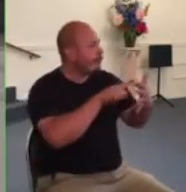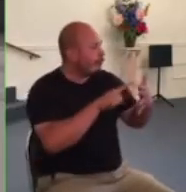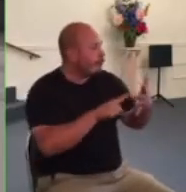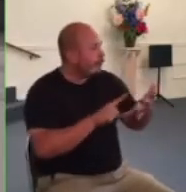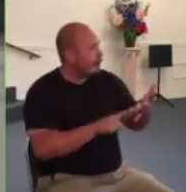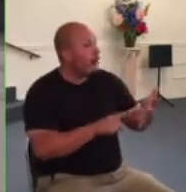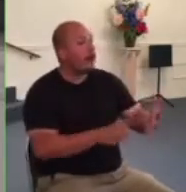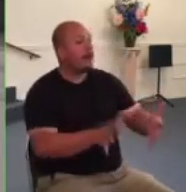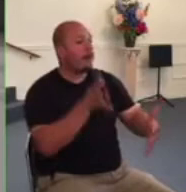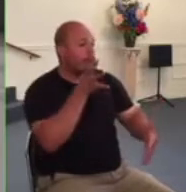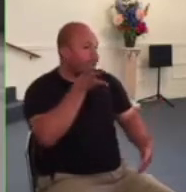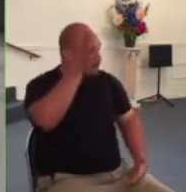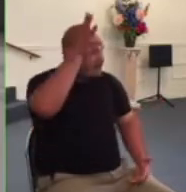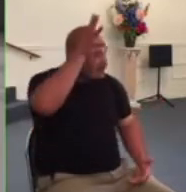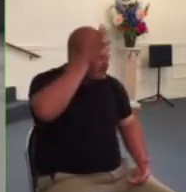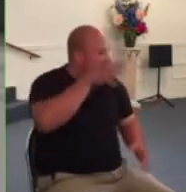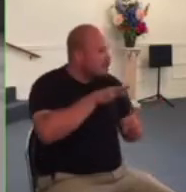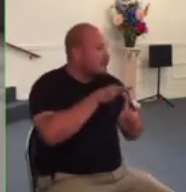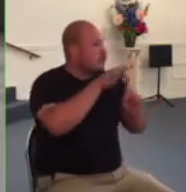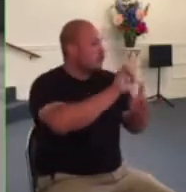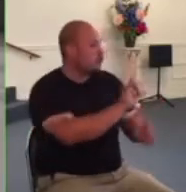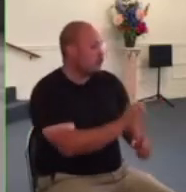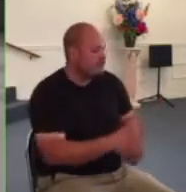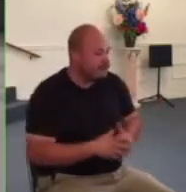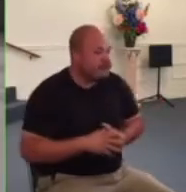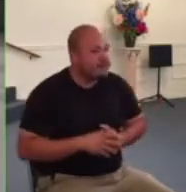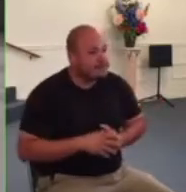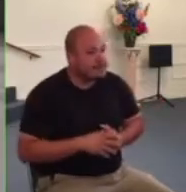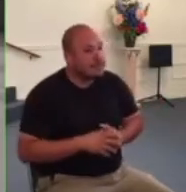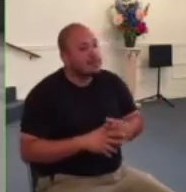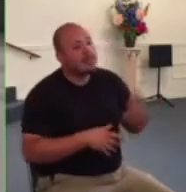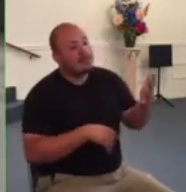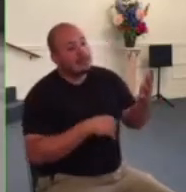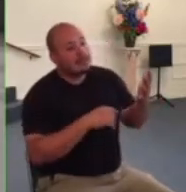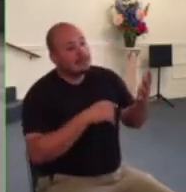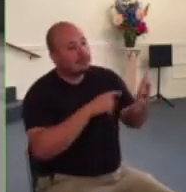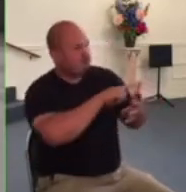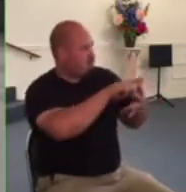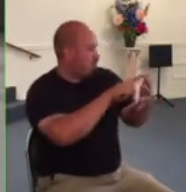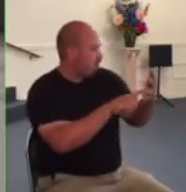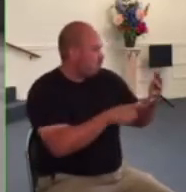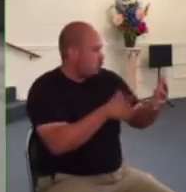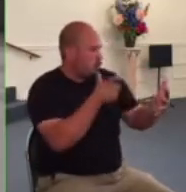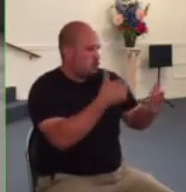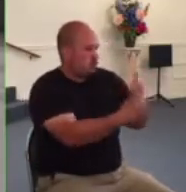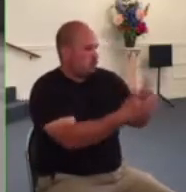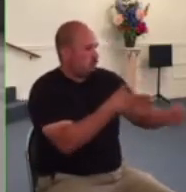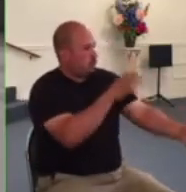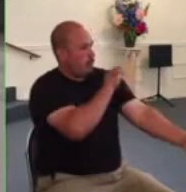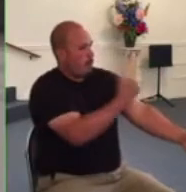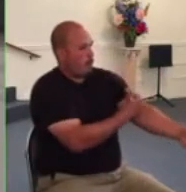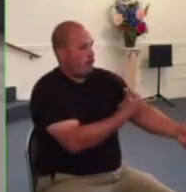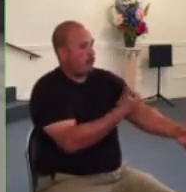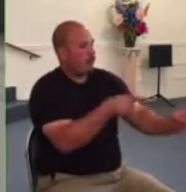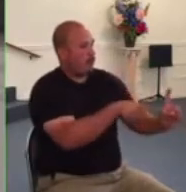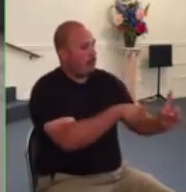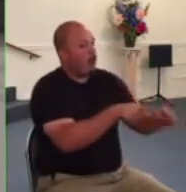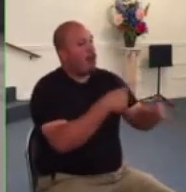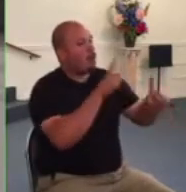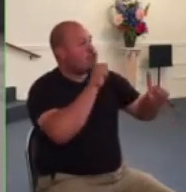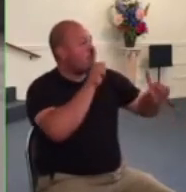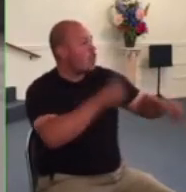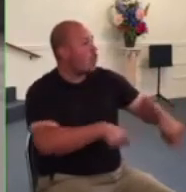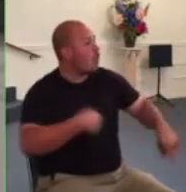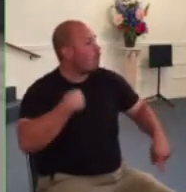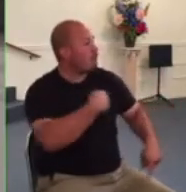even require us to do what is against god's will we cannot do